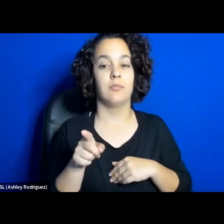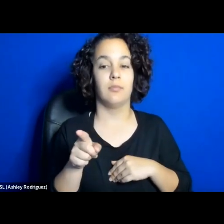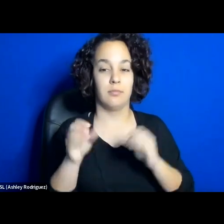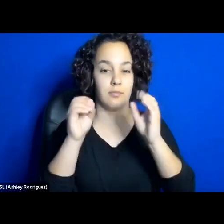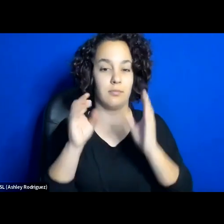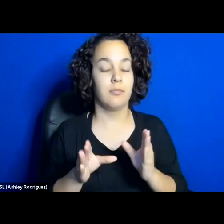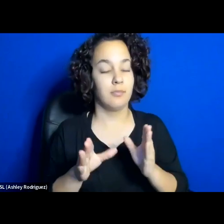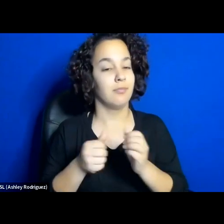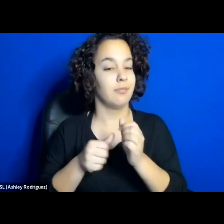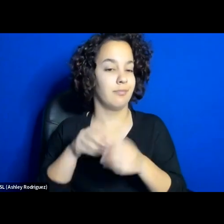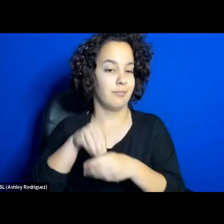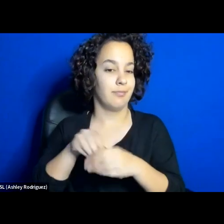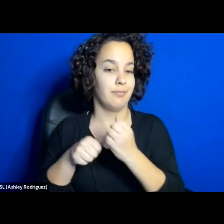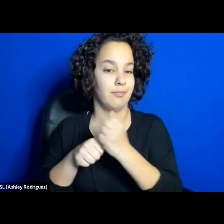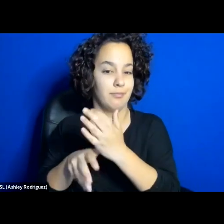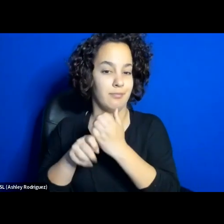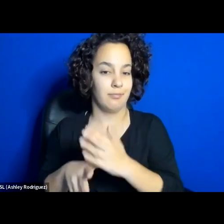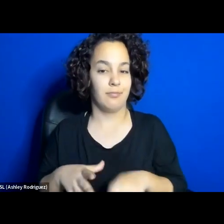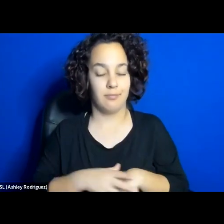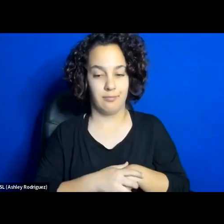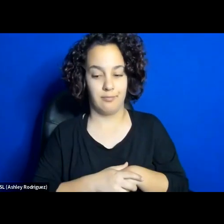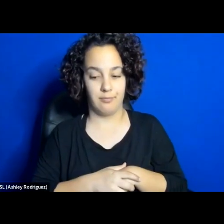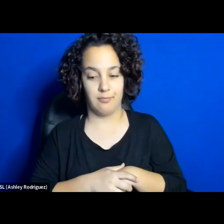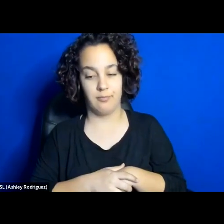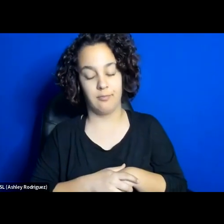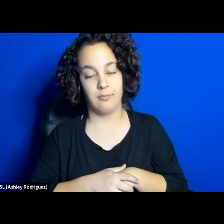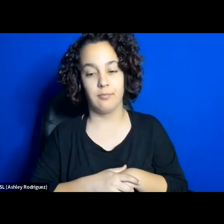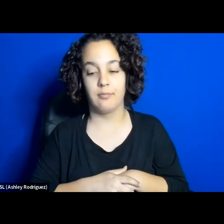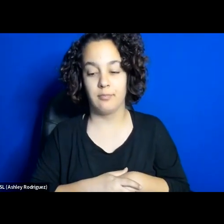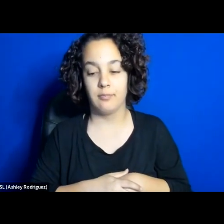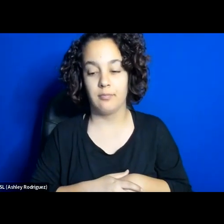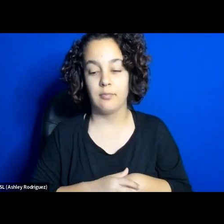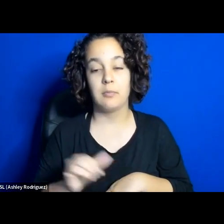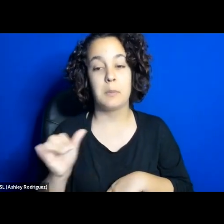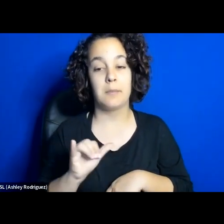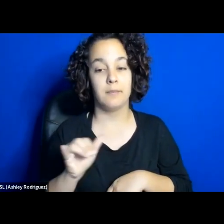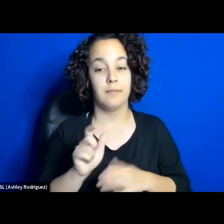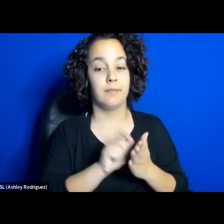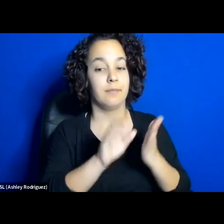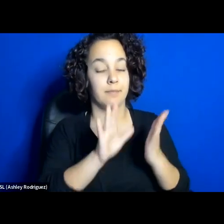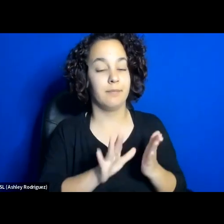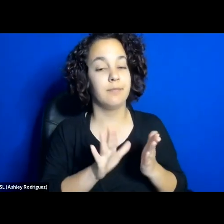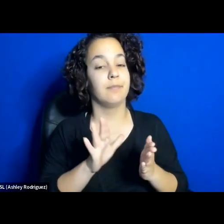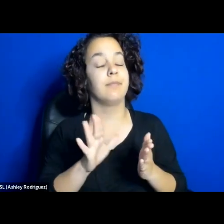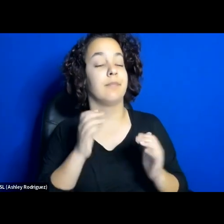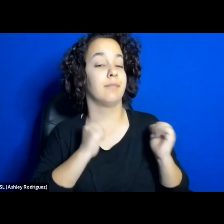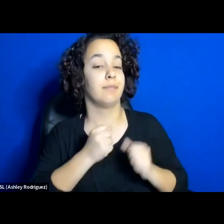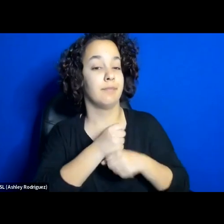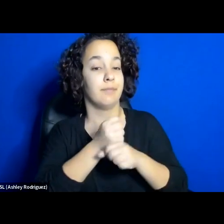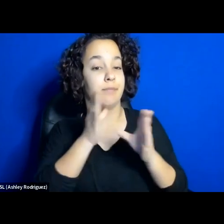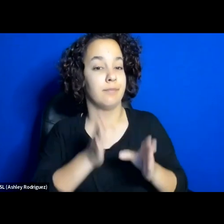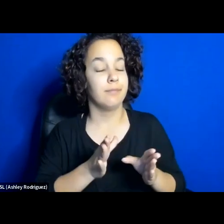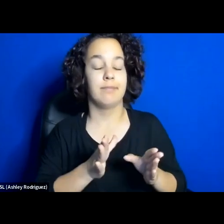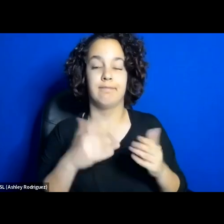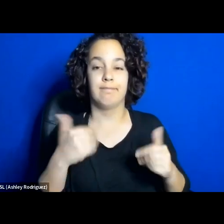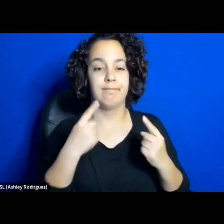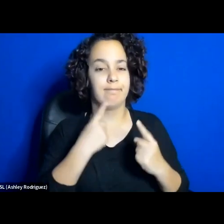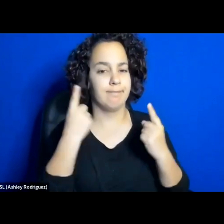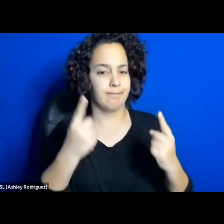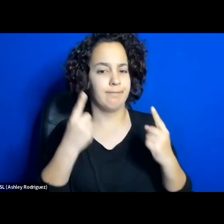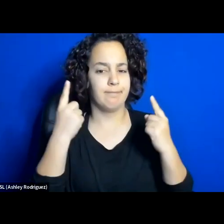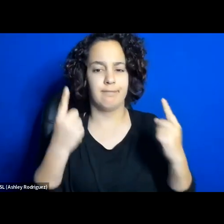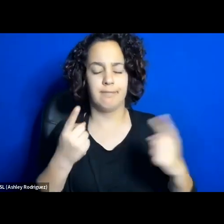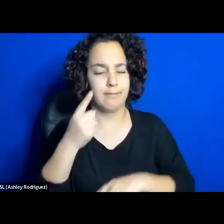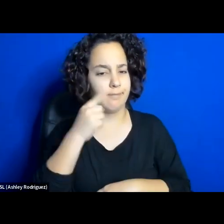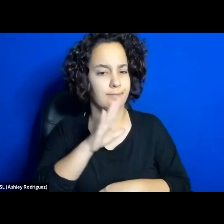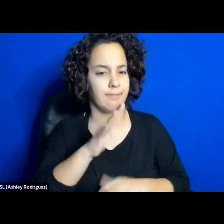Also, Nassim Soleimampur, the award-winning playwright and theatre maker, known globally for his highly acclaimed